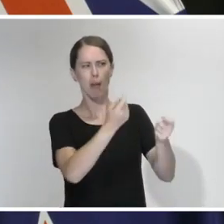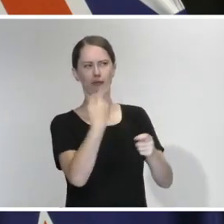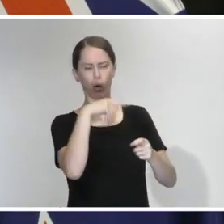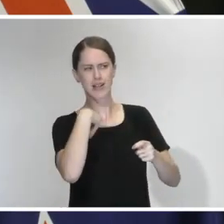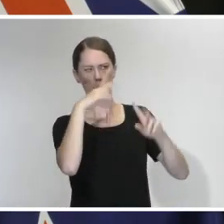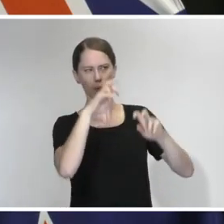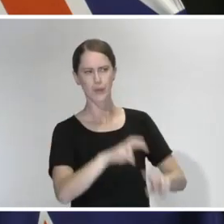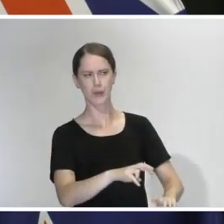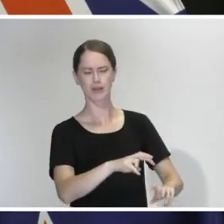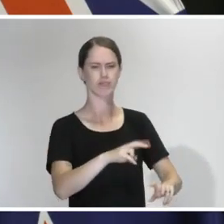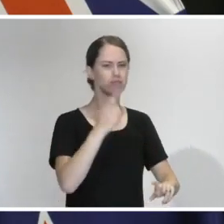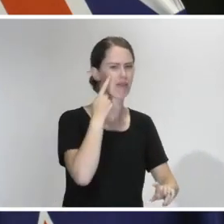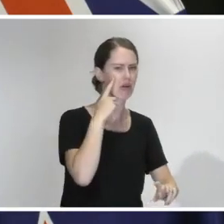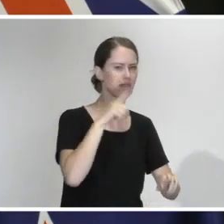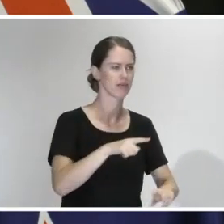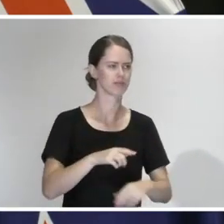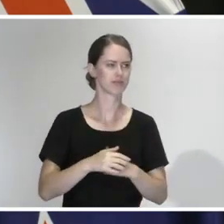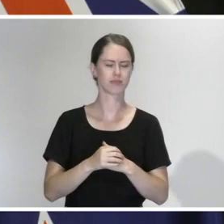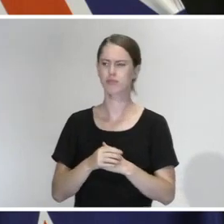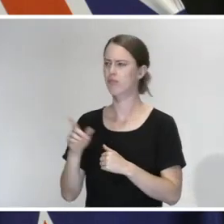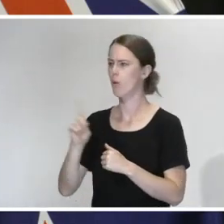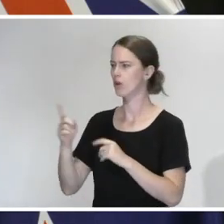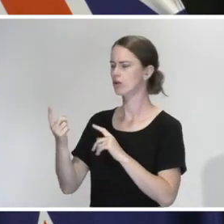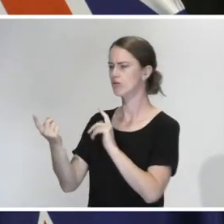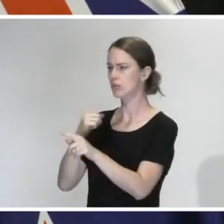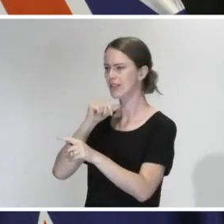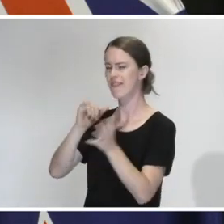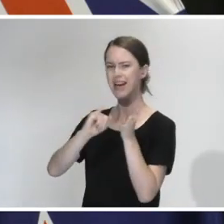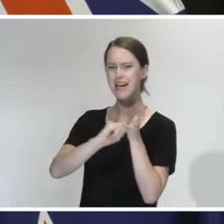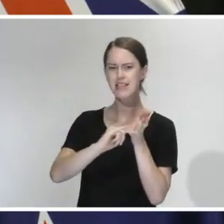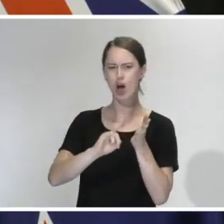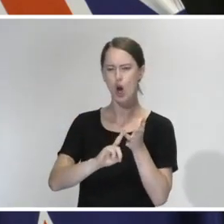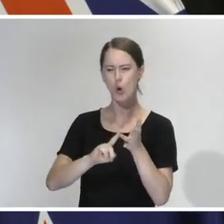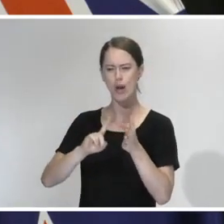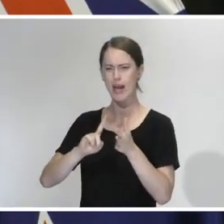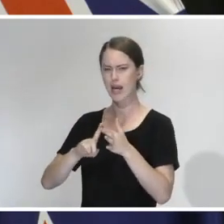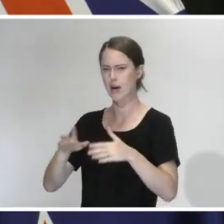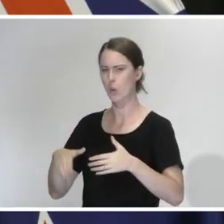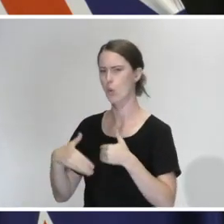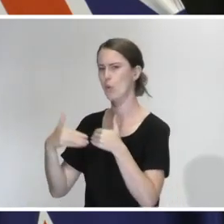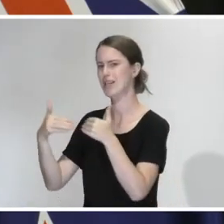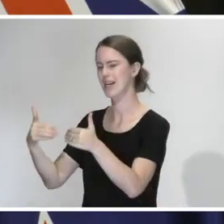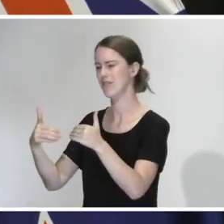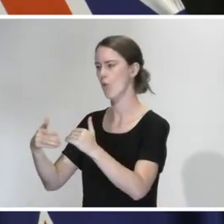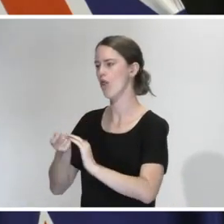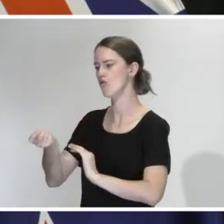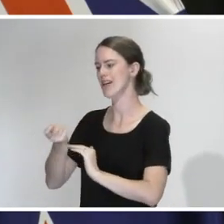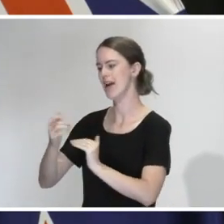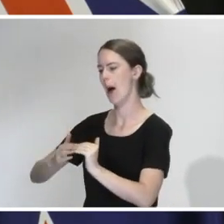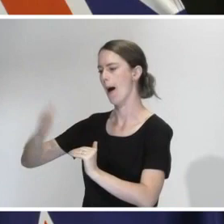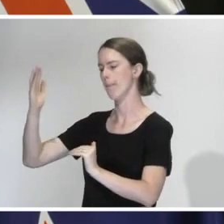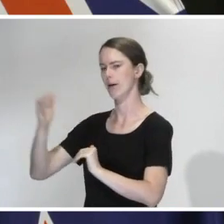wouldn't mind. Your response if an SOE had gone ahead and increased their tenants rent?